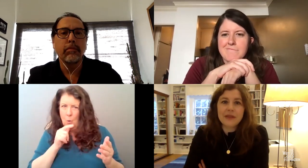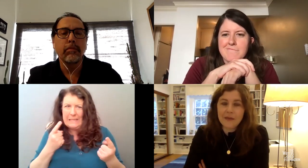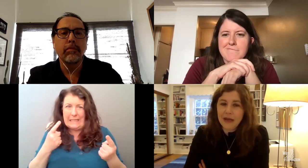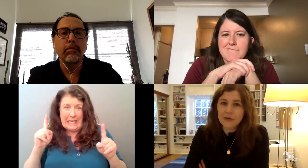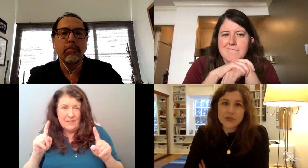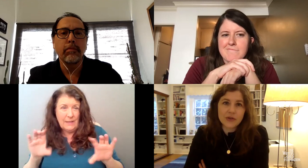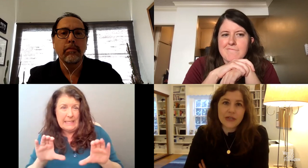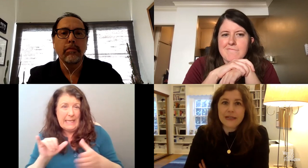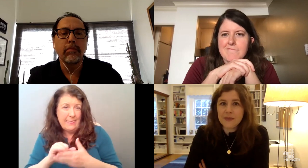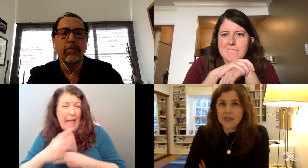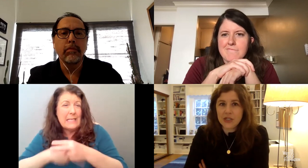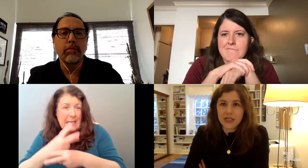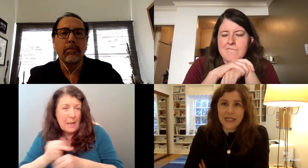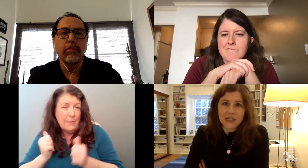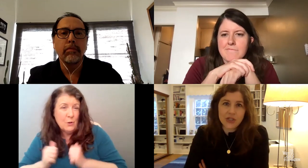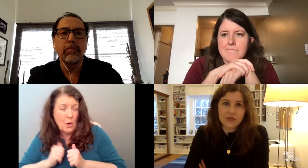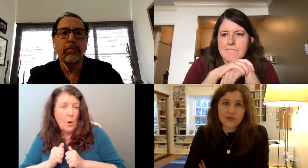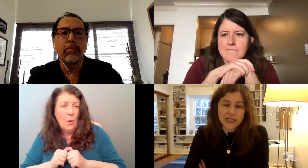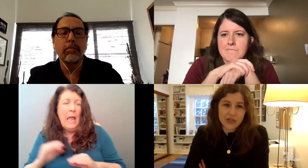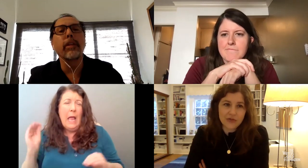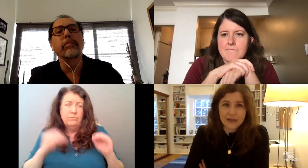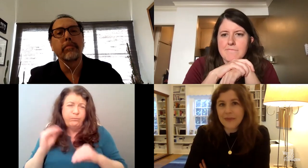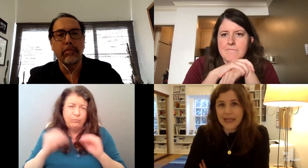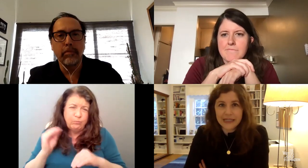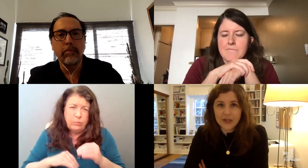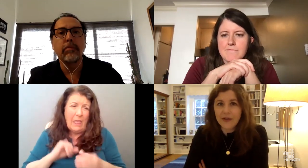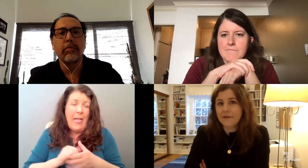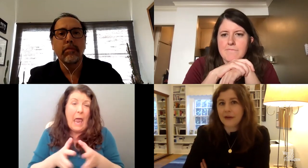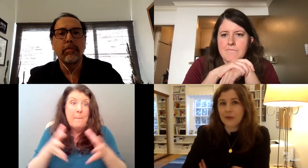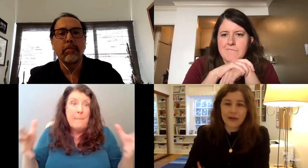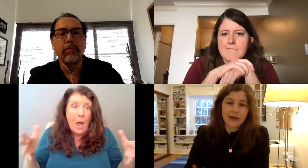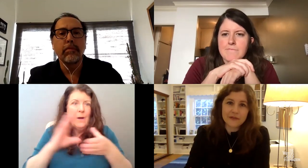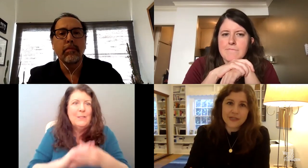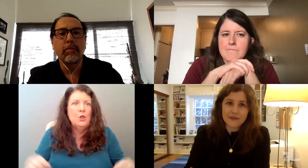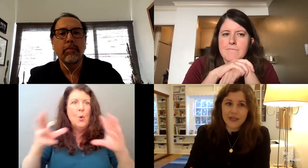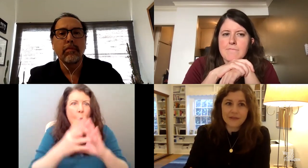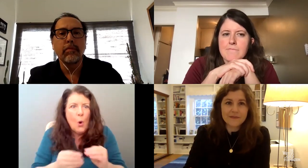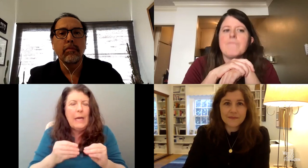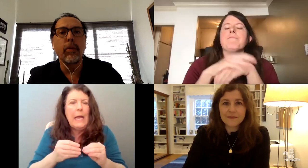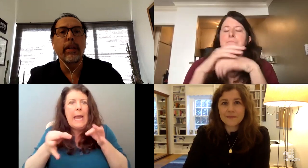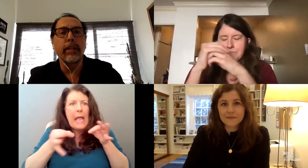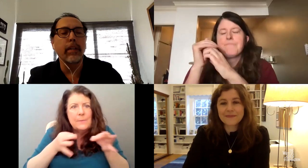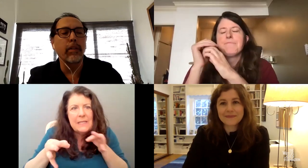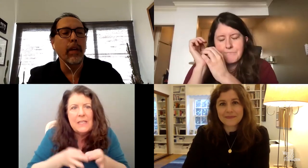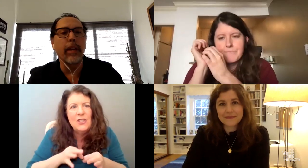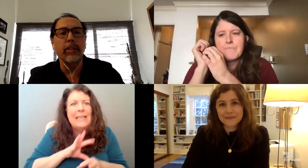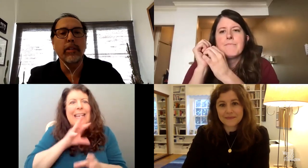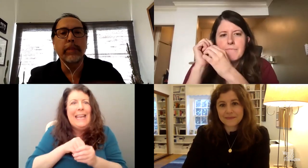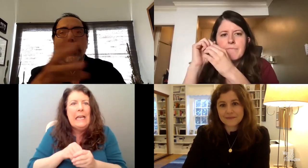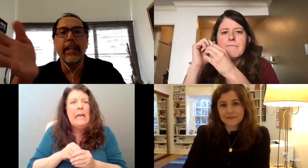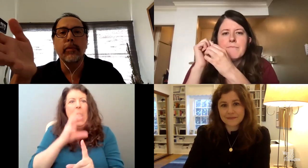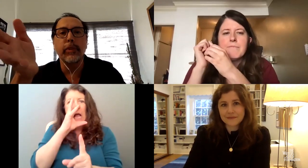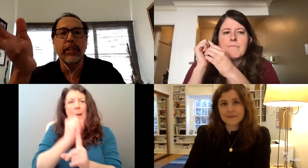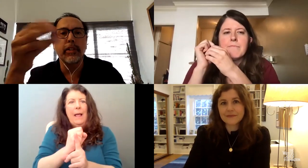crammed that amount of story and exposition into, into a compelling, you know, half hour or hour of TB. Right. And, and